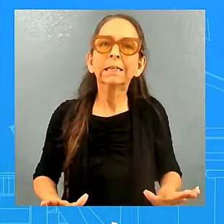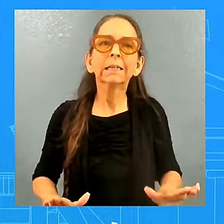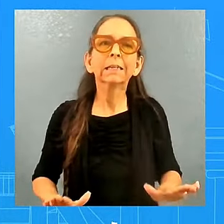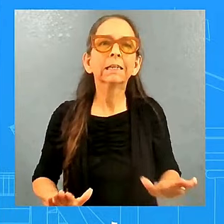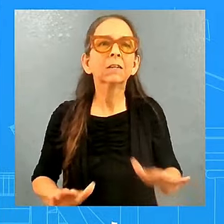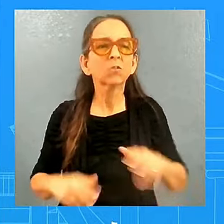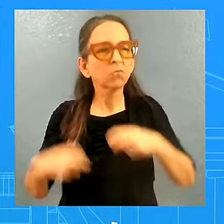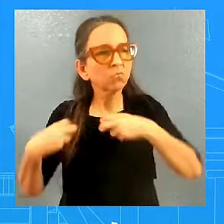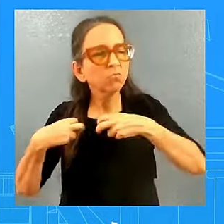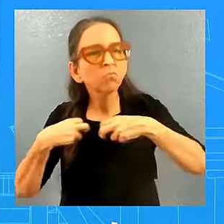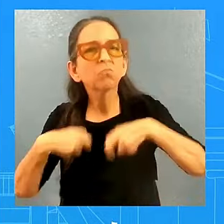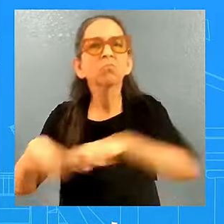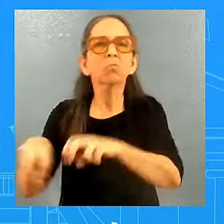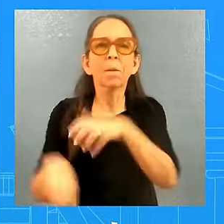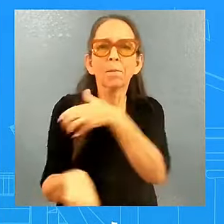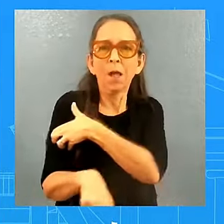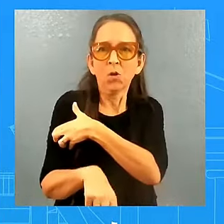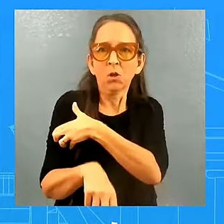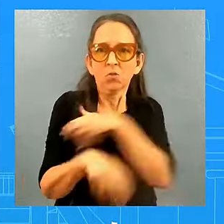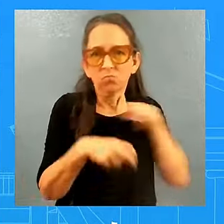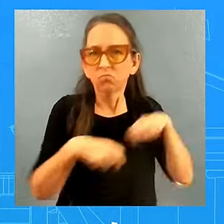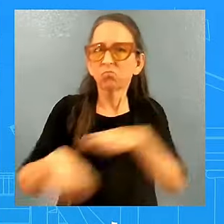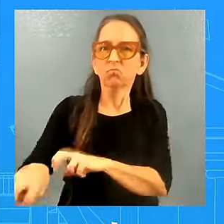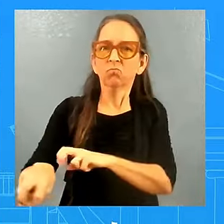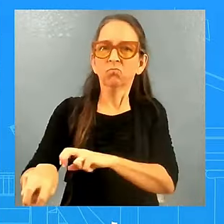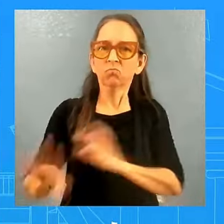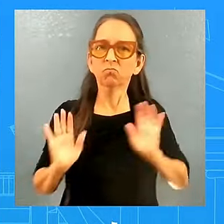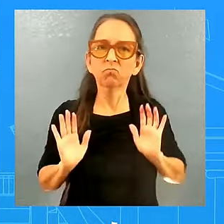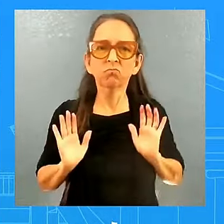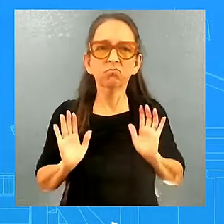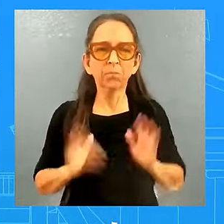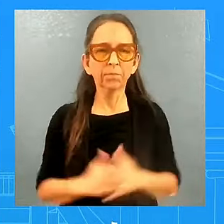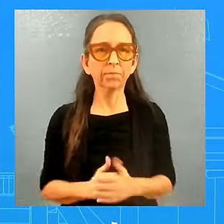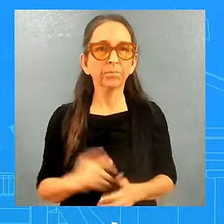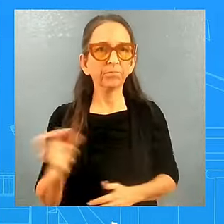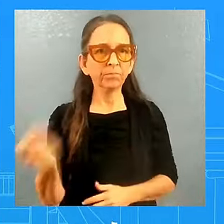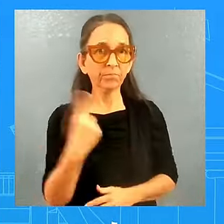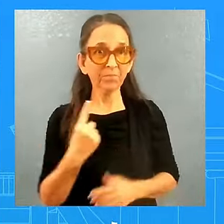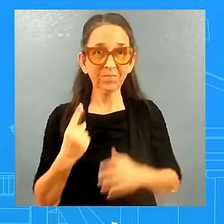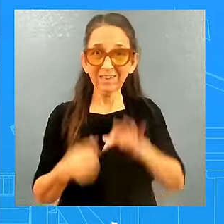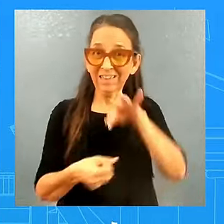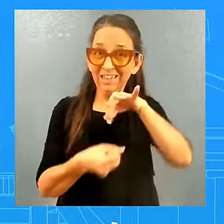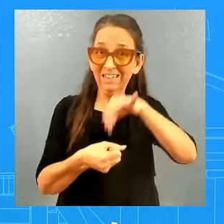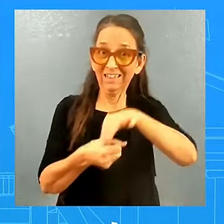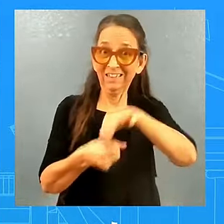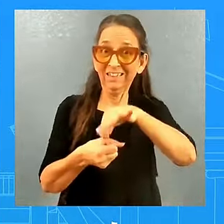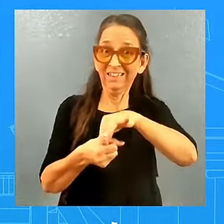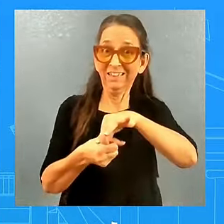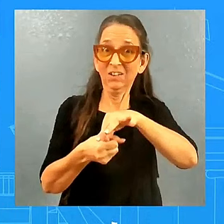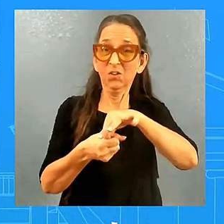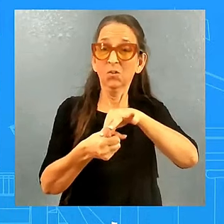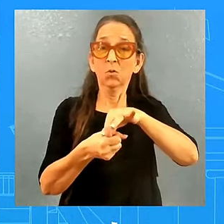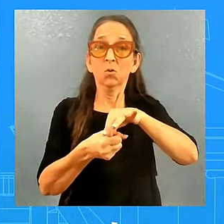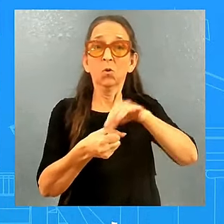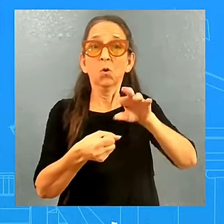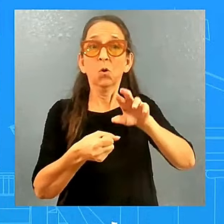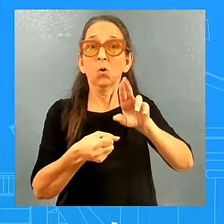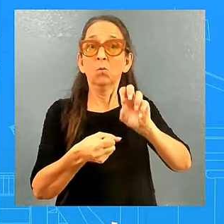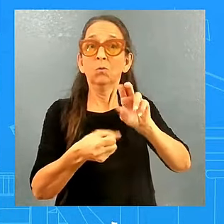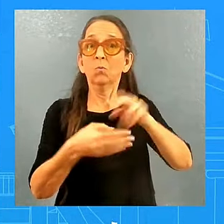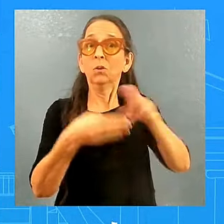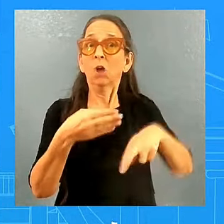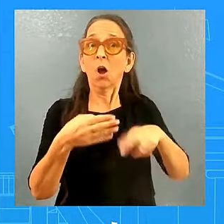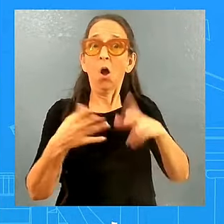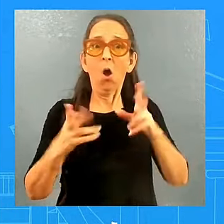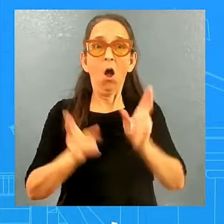topic, do the election results ramp up the urgency to get more aid to Ukraine? So